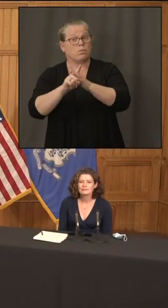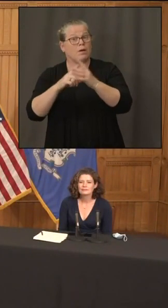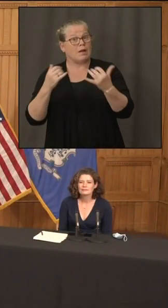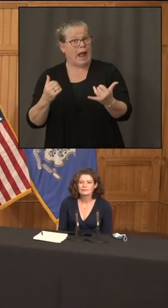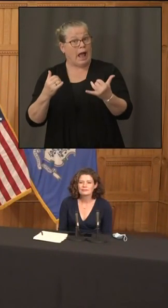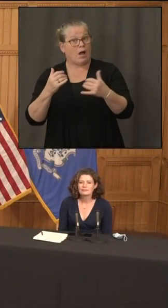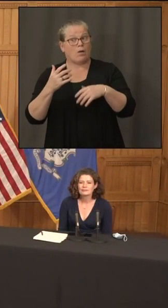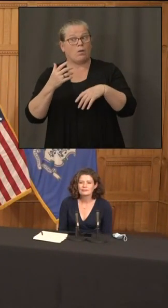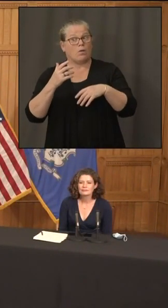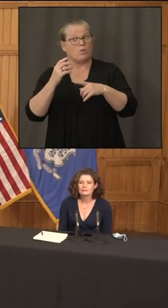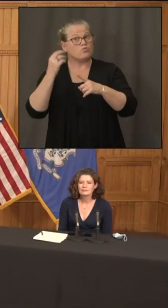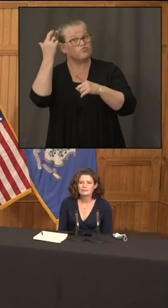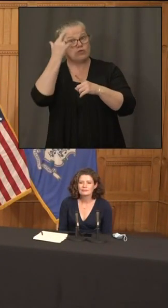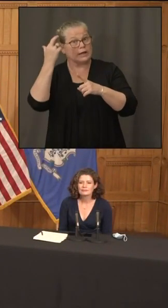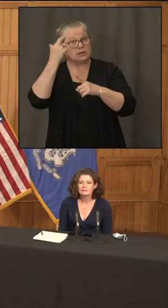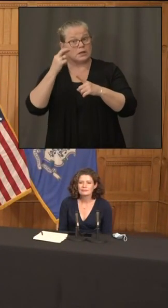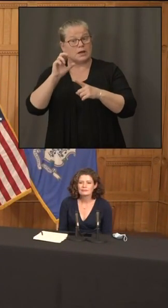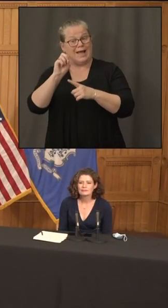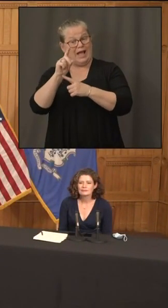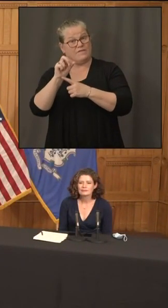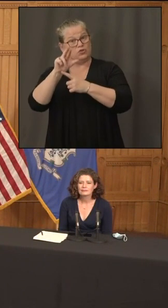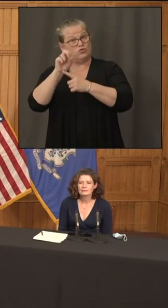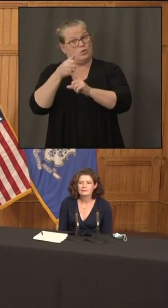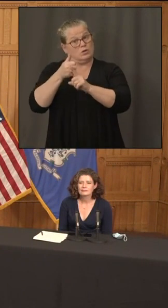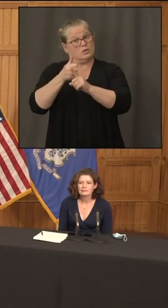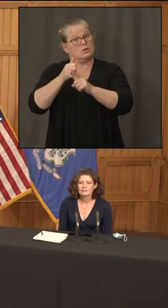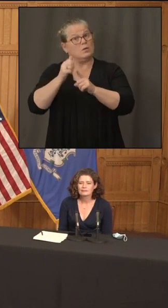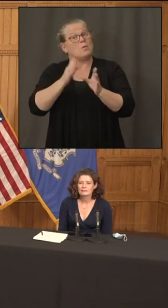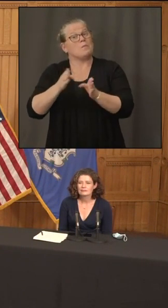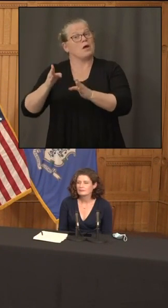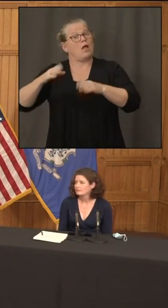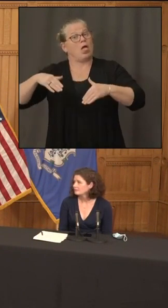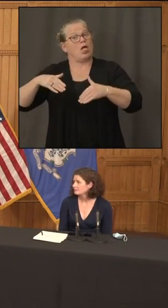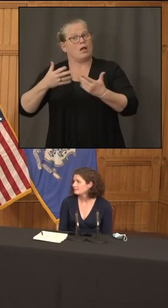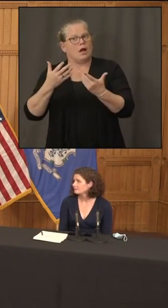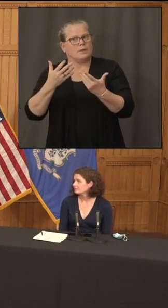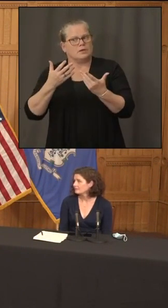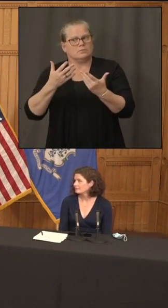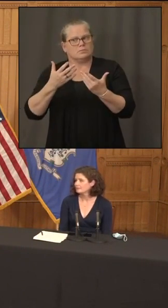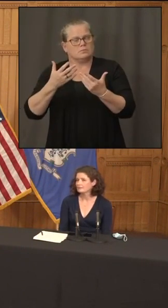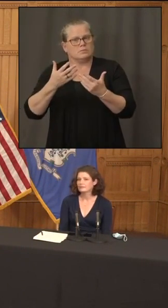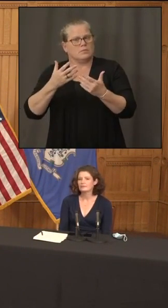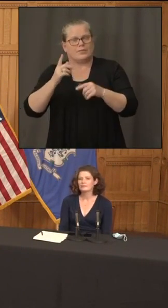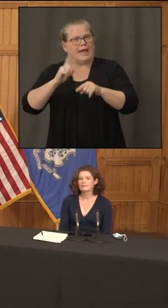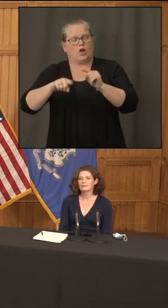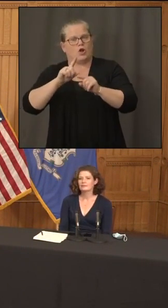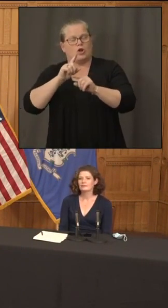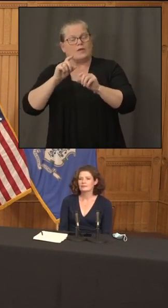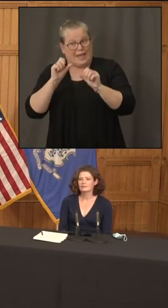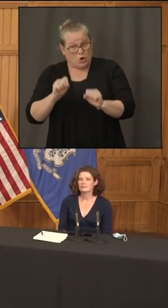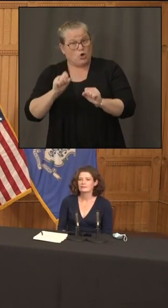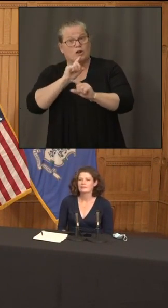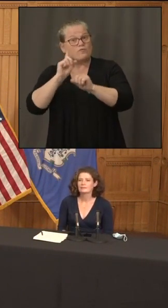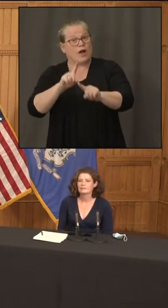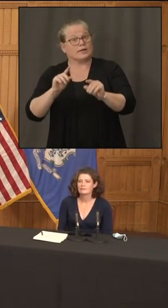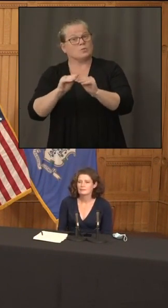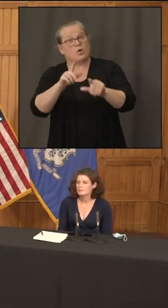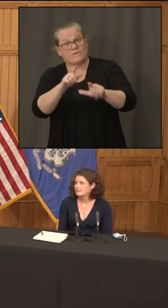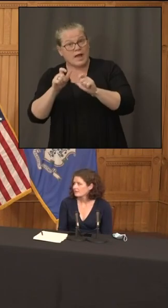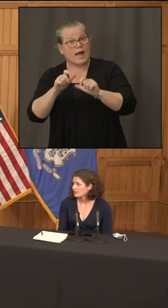eversource's lack of preparedness in other words do you feel that another utility company say national grid could have reacted faster and done more